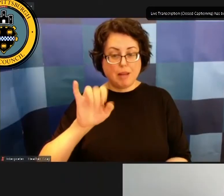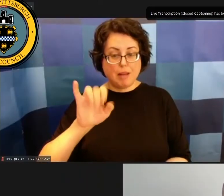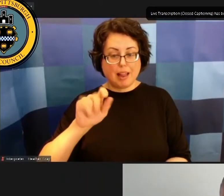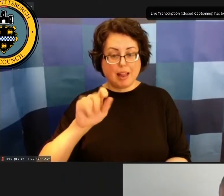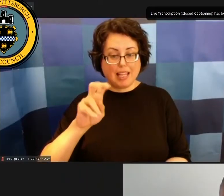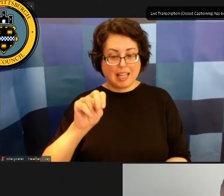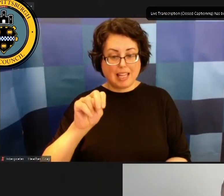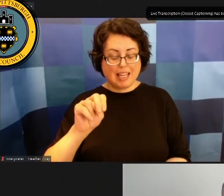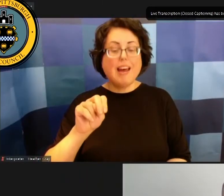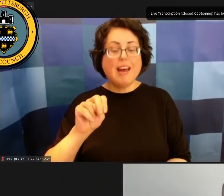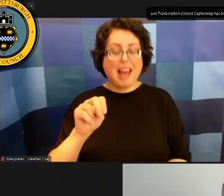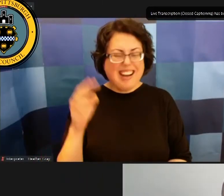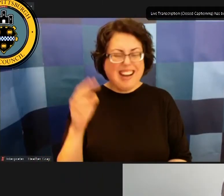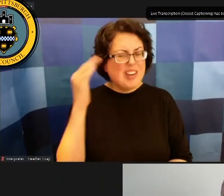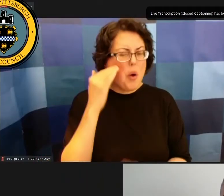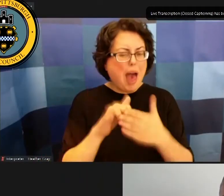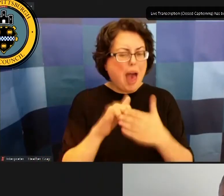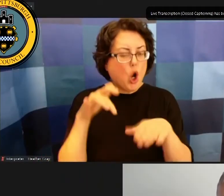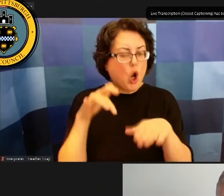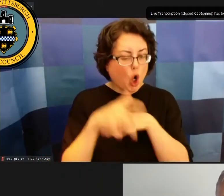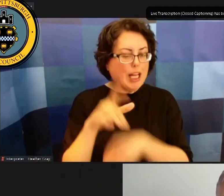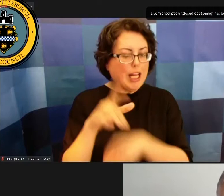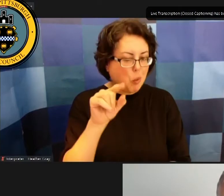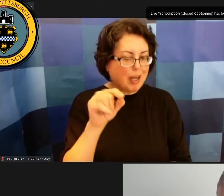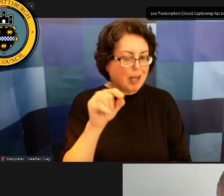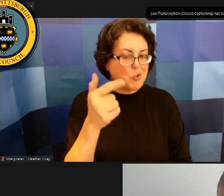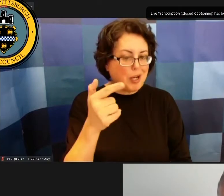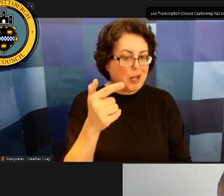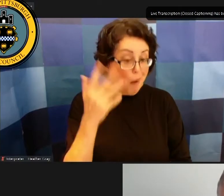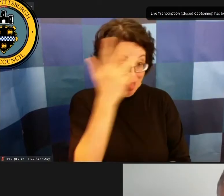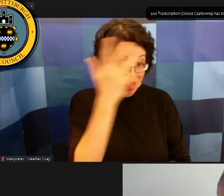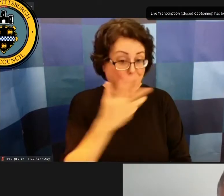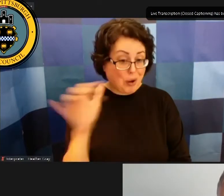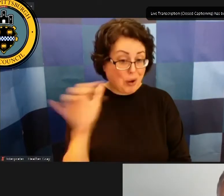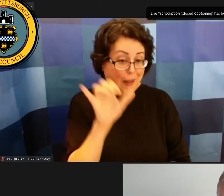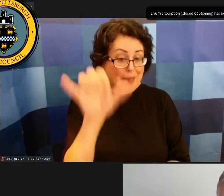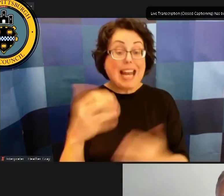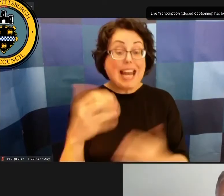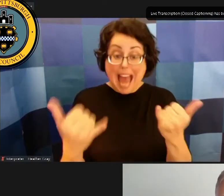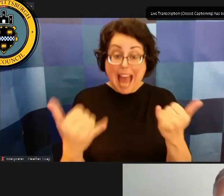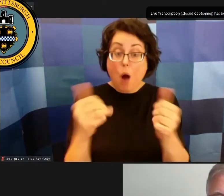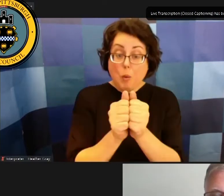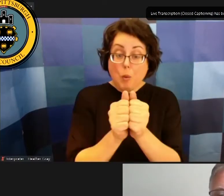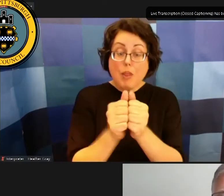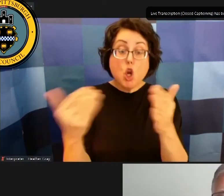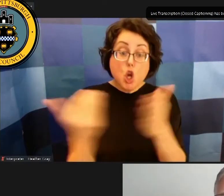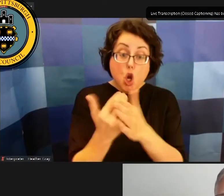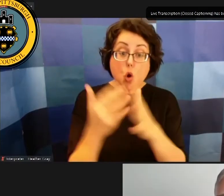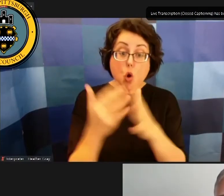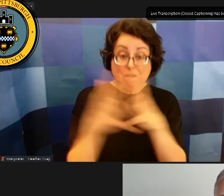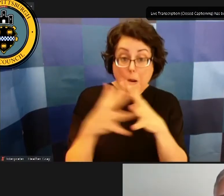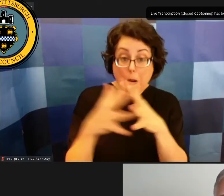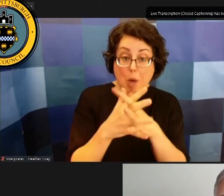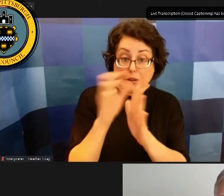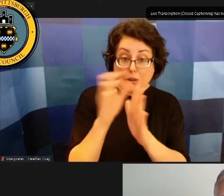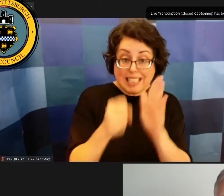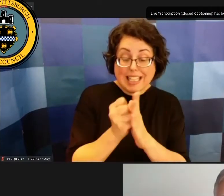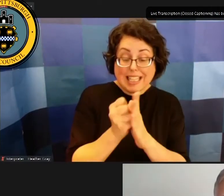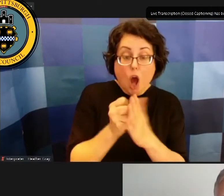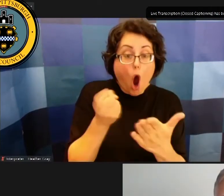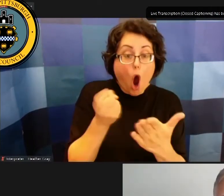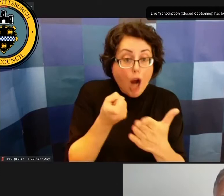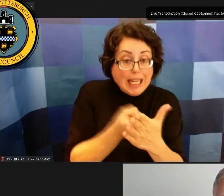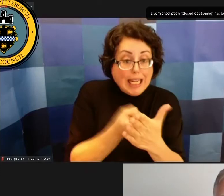early in 2021 looked like um so now with you know the new the new football season and hockey season and concerts and whatnot